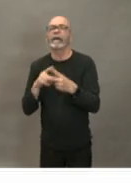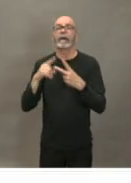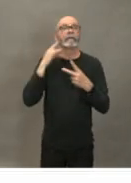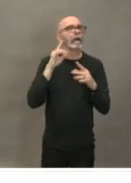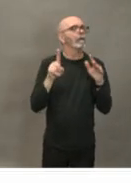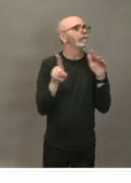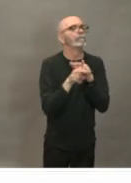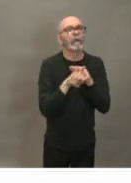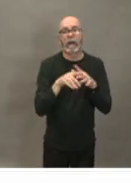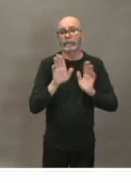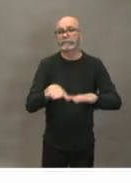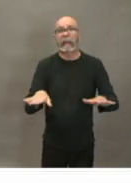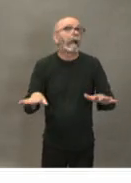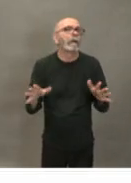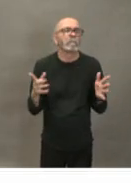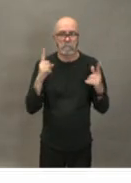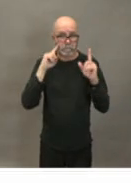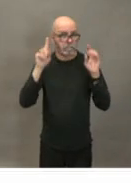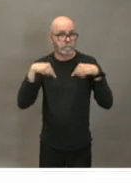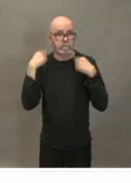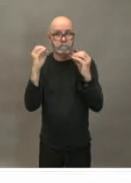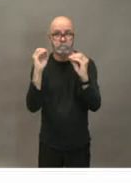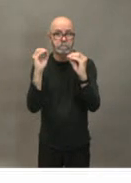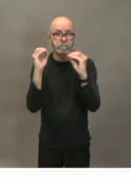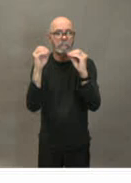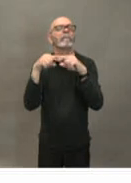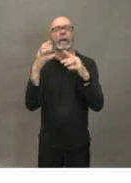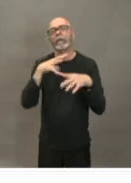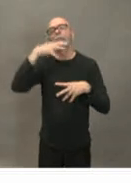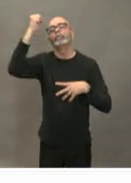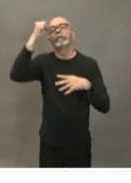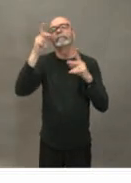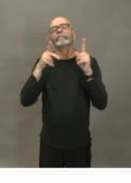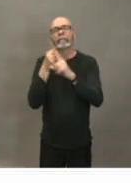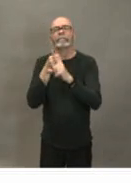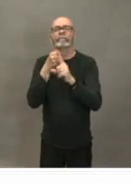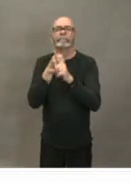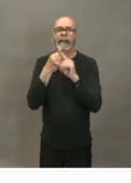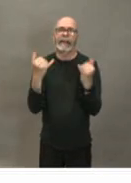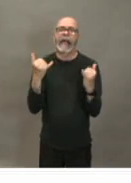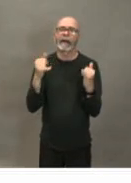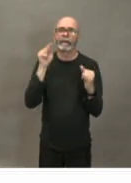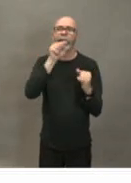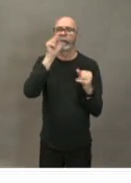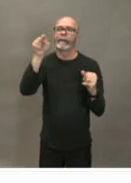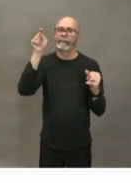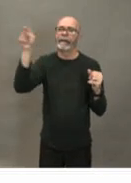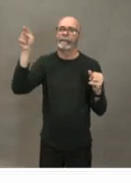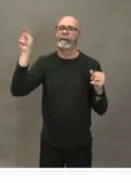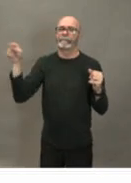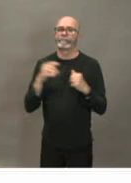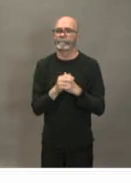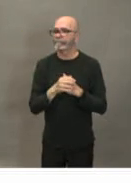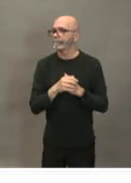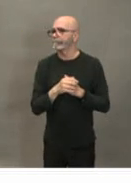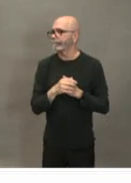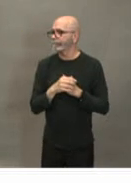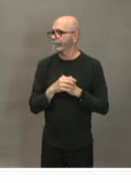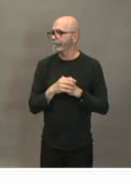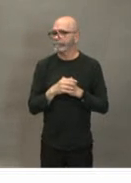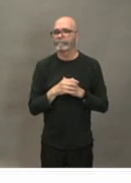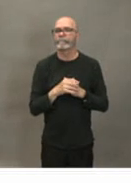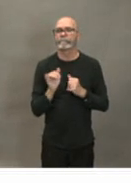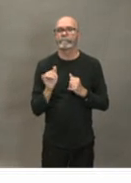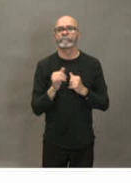seem to be what it is in the elderly we'll go to the phone lines now for those of you on the phone please identify who your question is